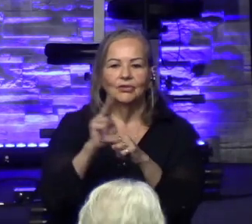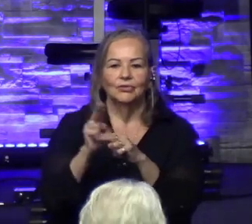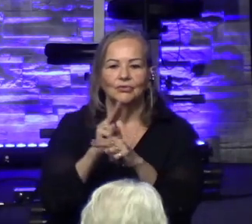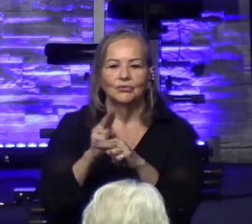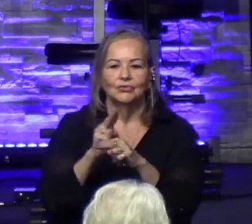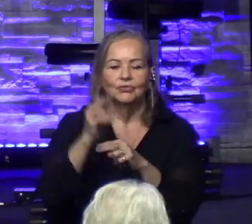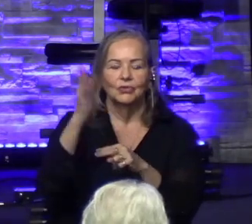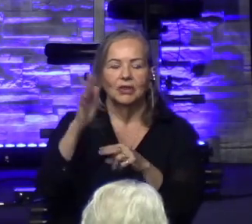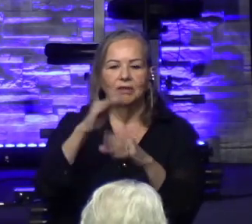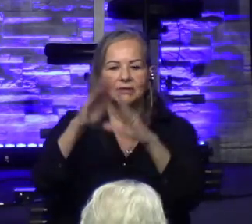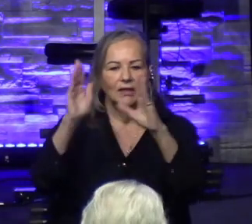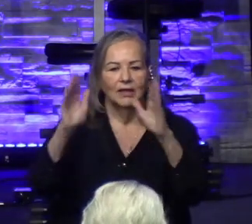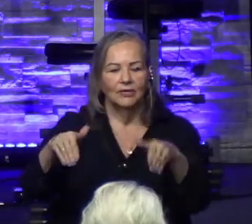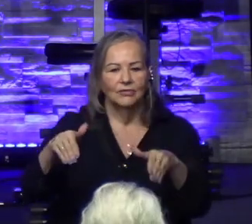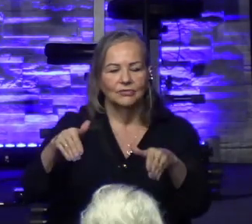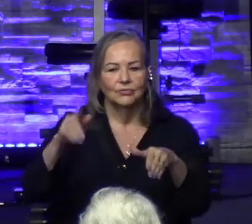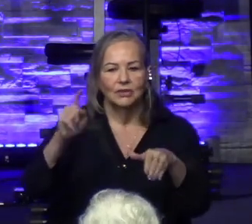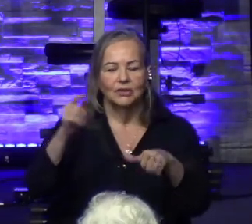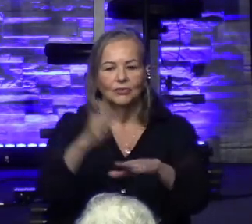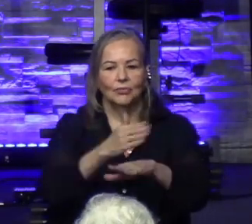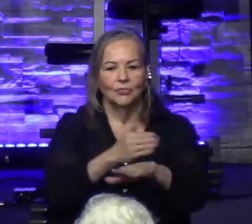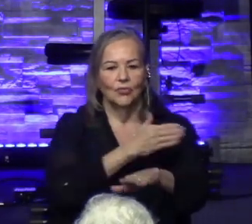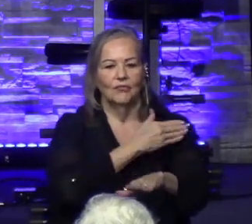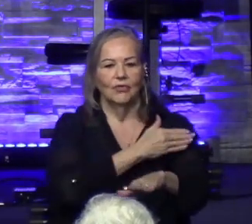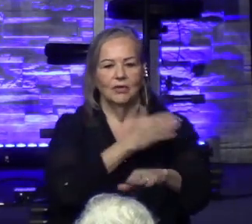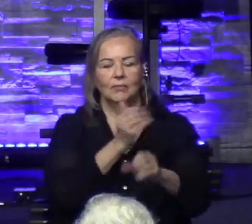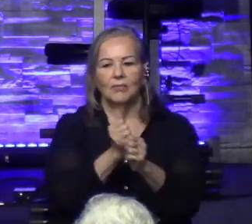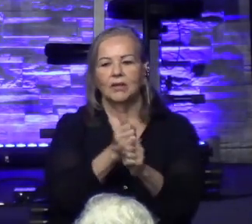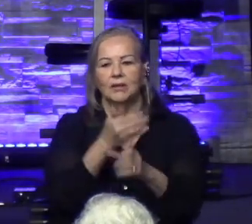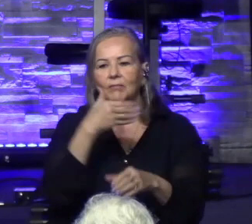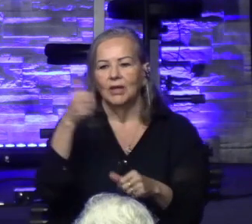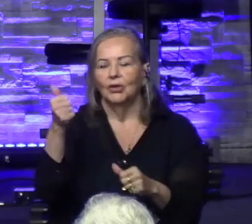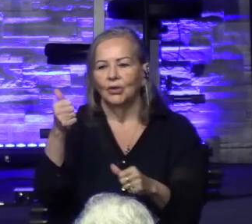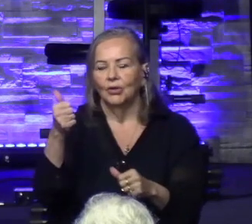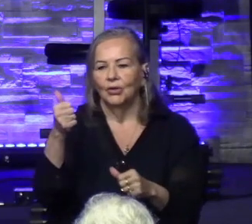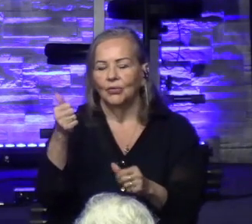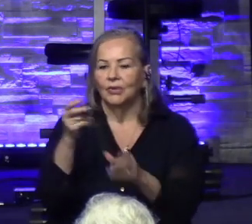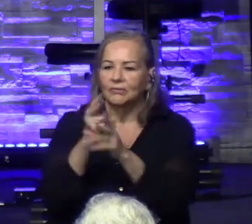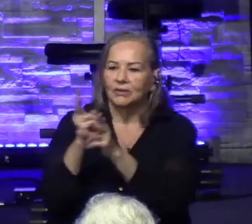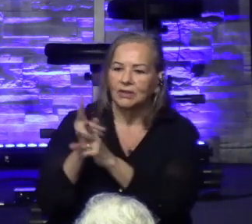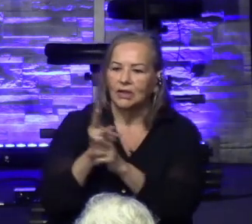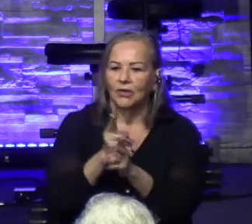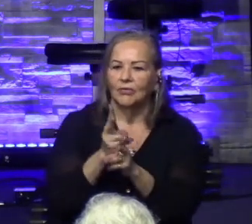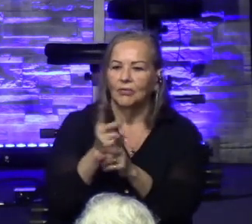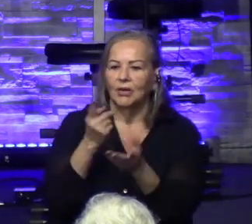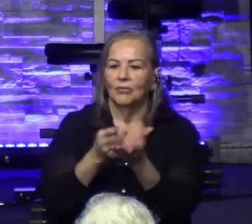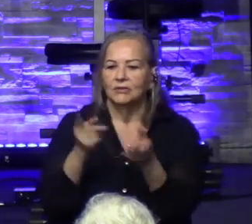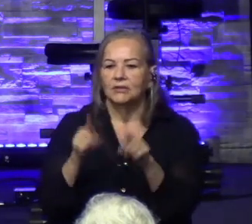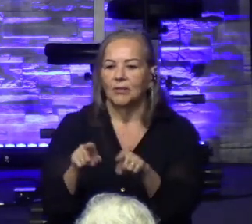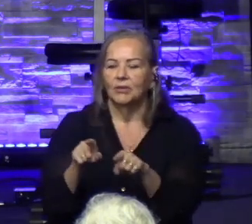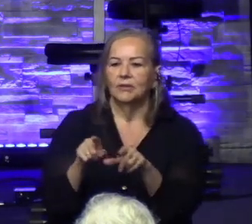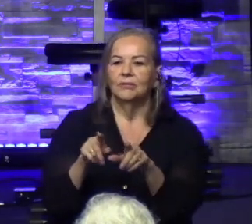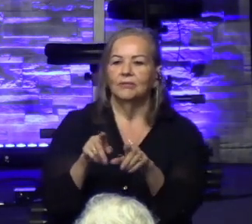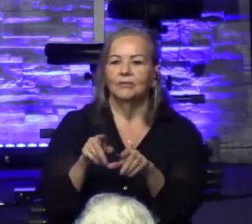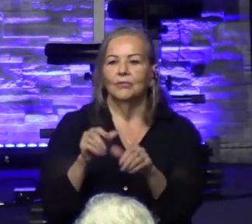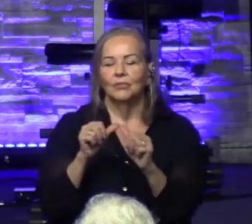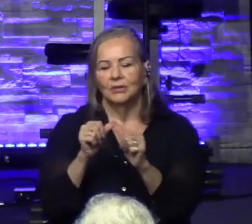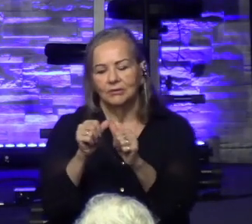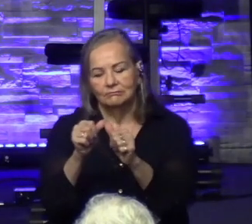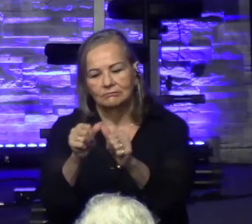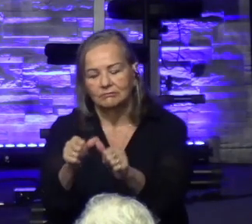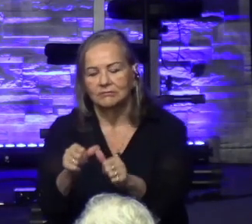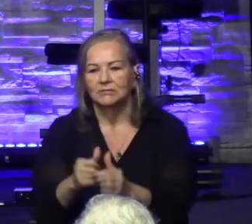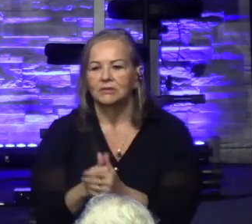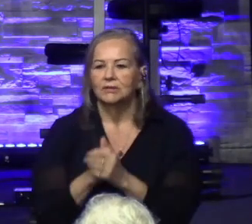God's house. We've got to improve it. We've got to build it up. We've got to care about what's going on here. We've got to be persistent about it.